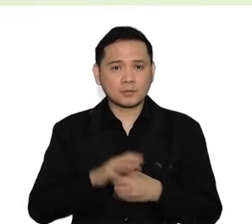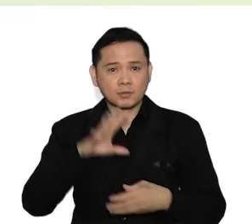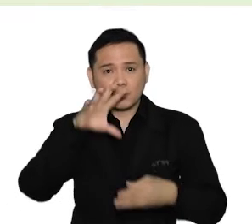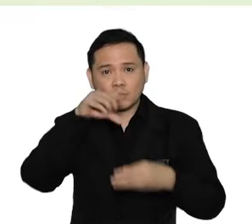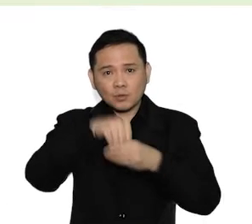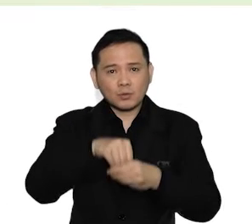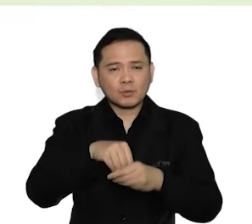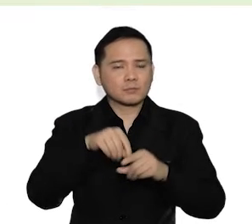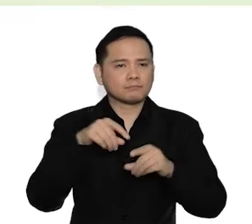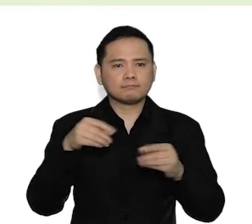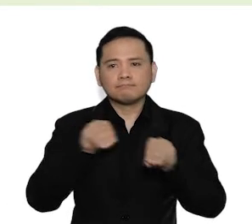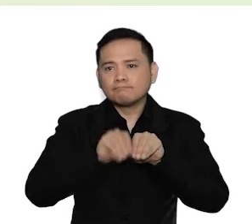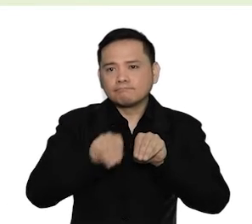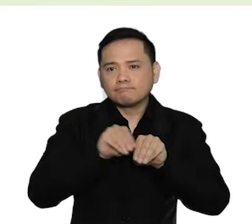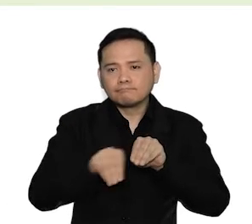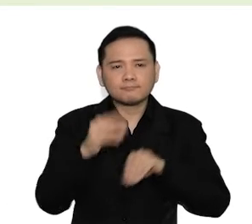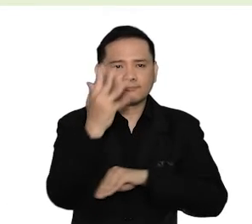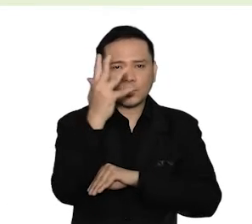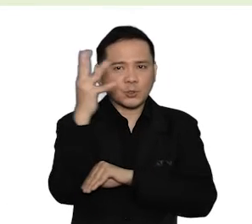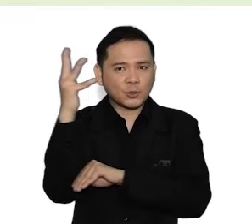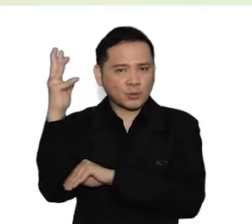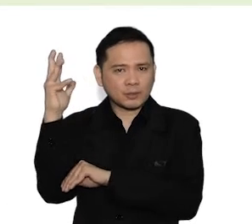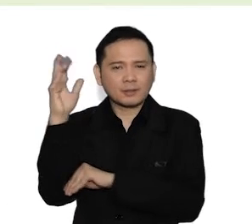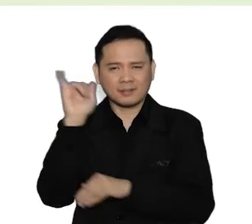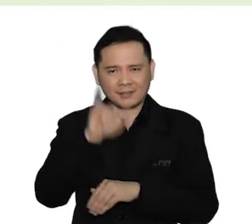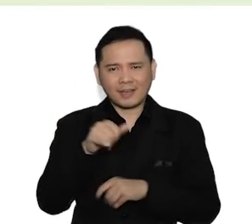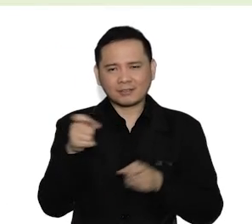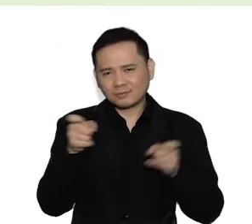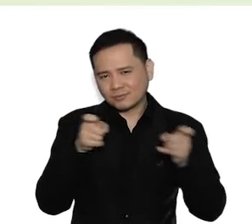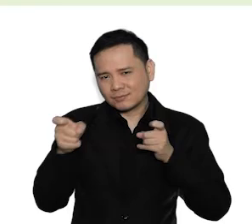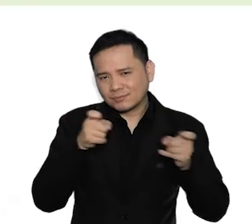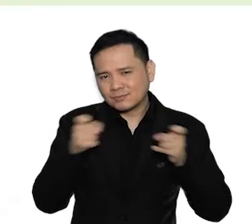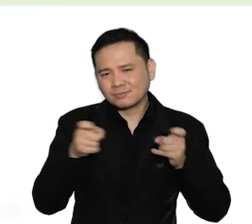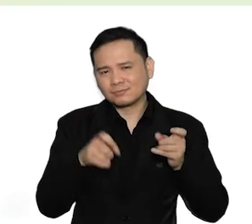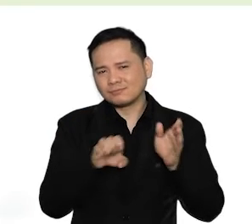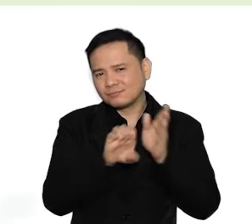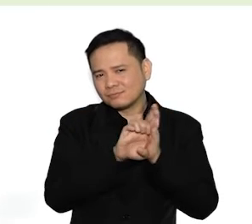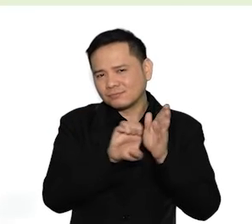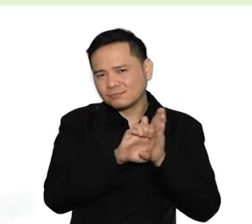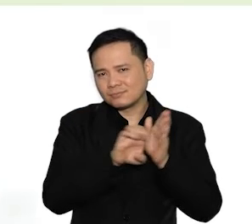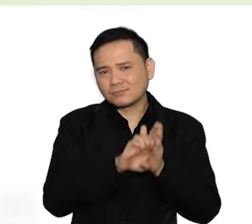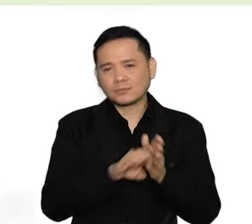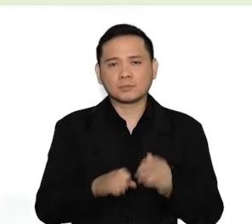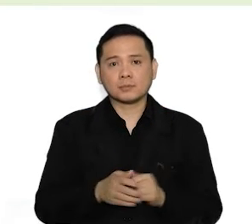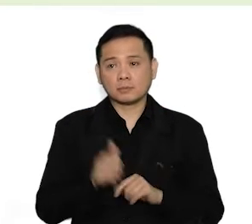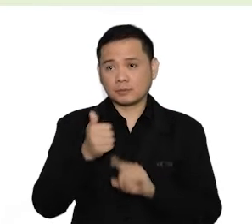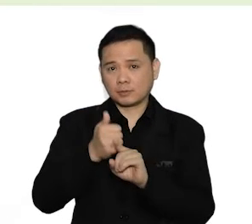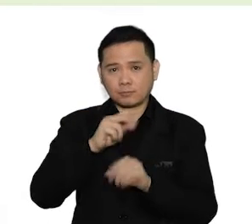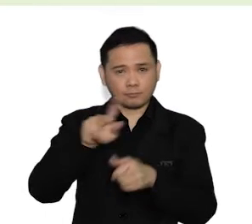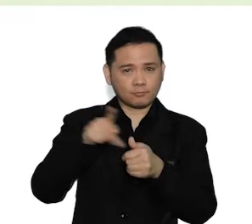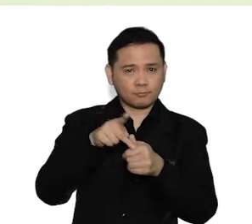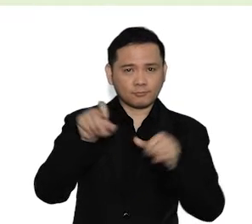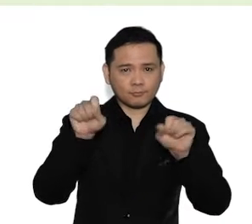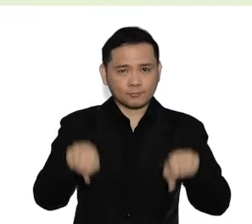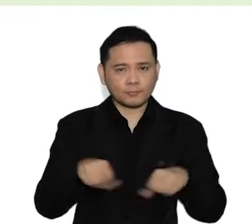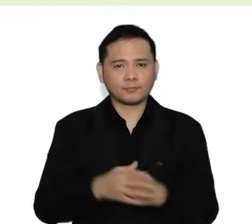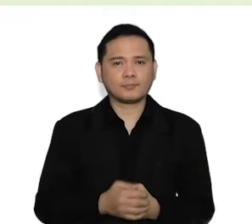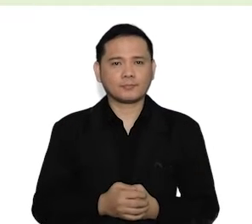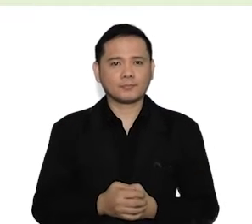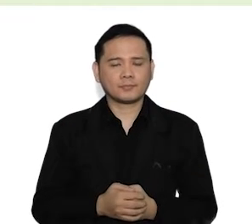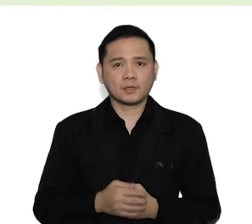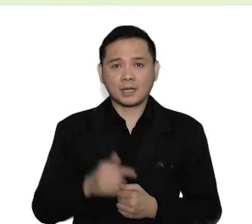sinks such as forests. These are mitigation strategies that local government units may prioritize.